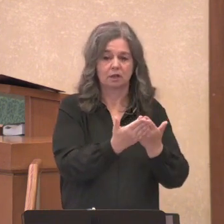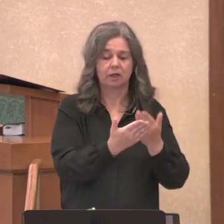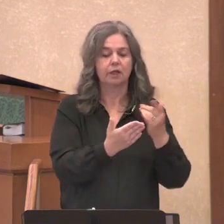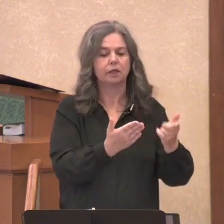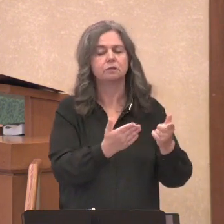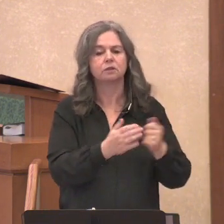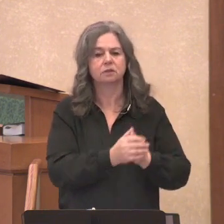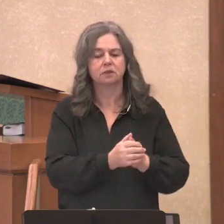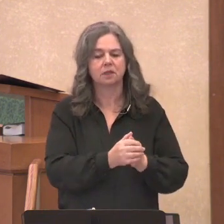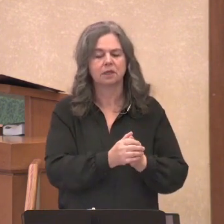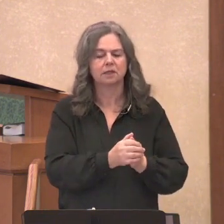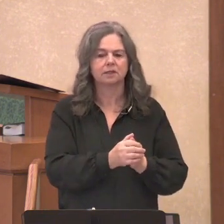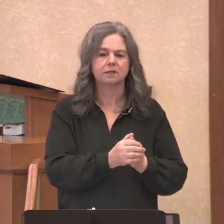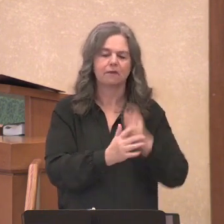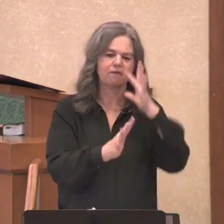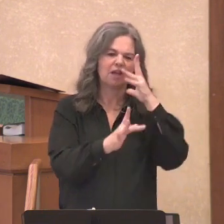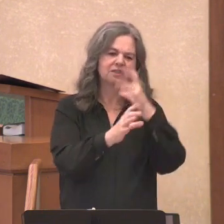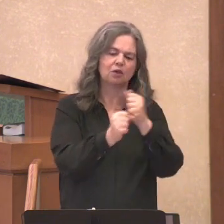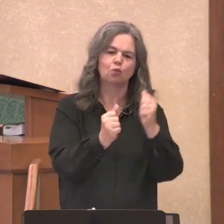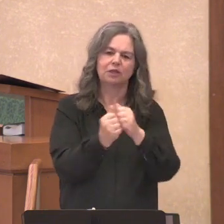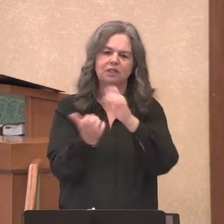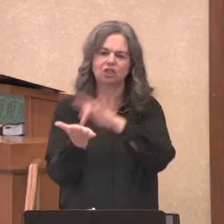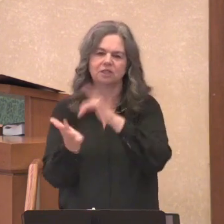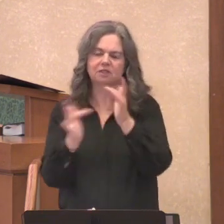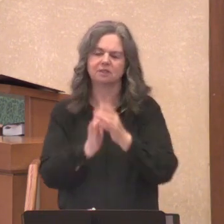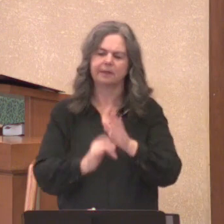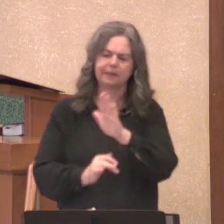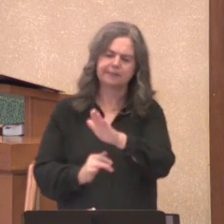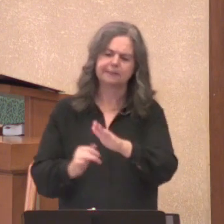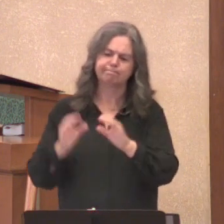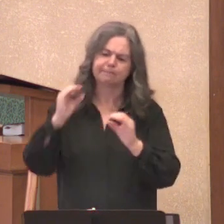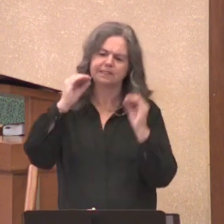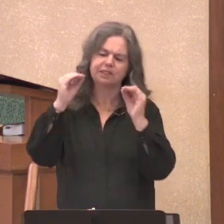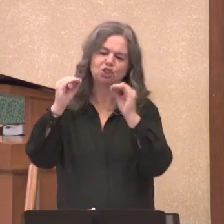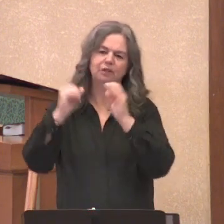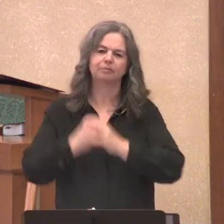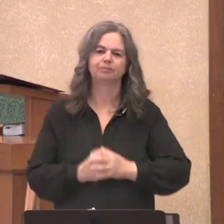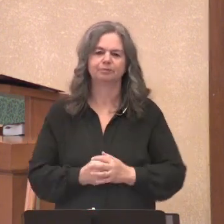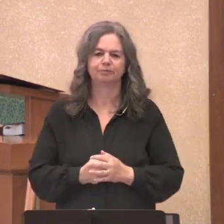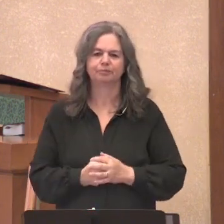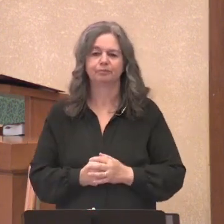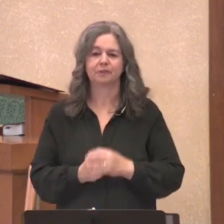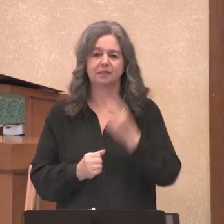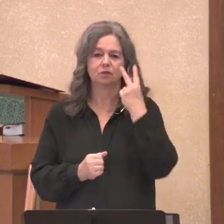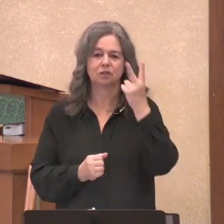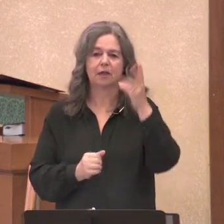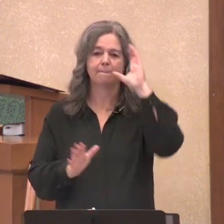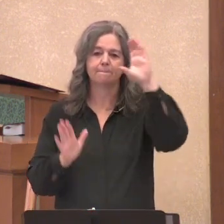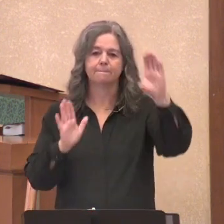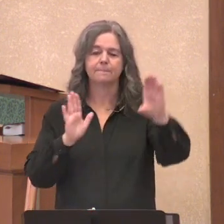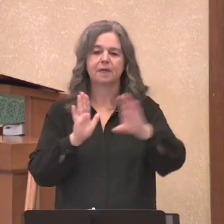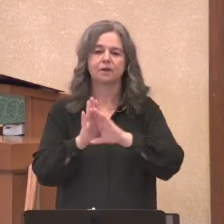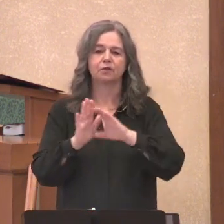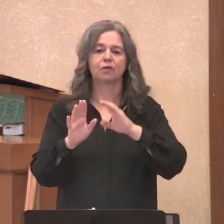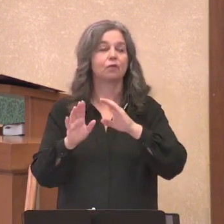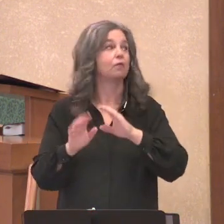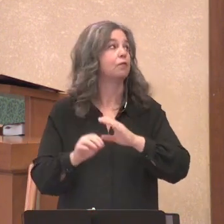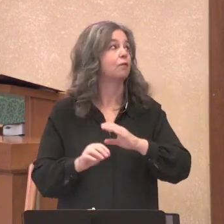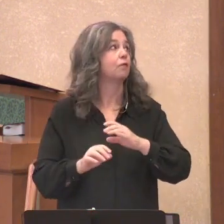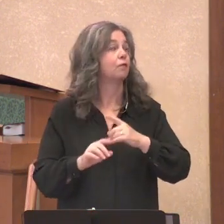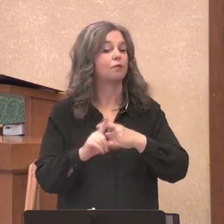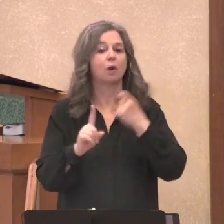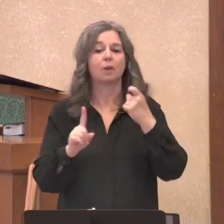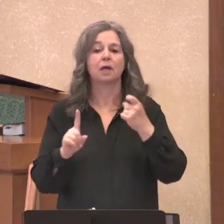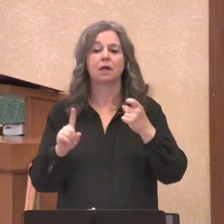but he is intrigued by Jesus and his ministry. Now on the screen is a picture from the series The